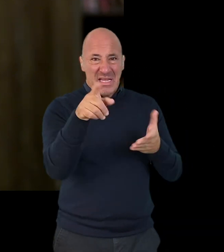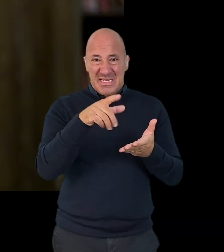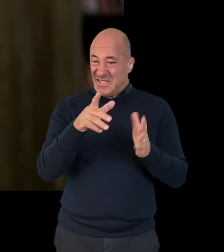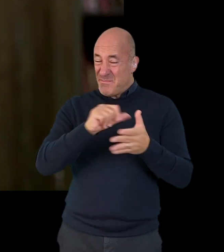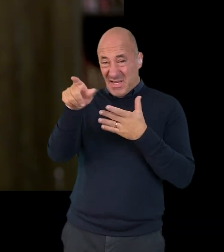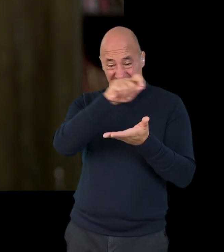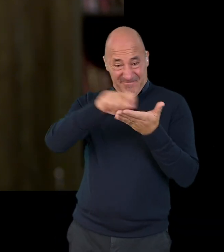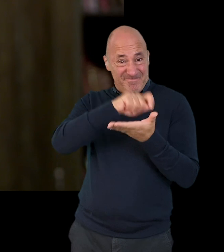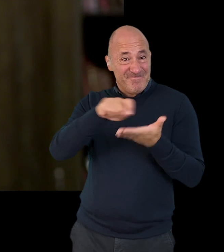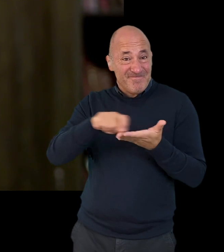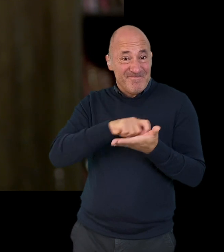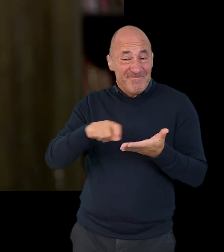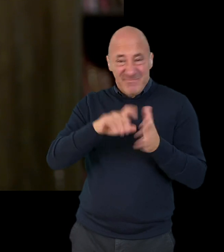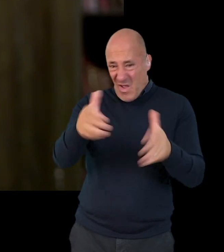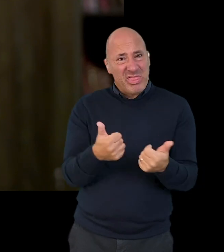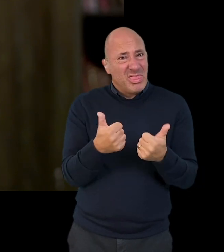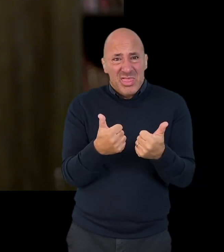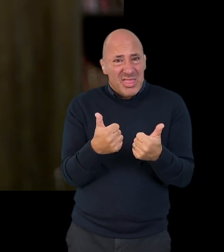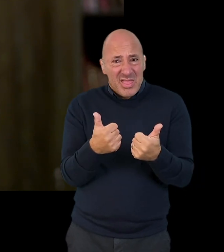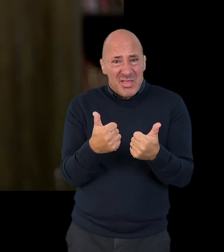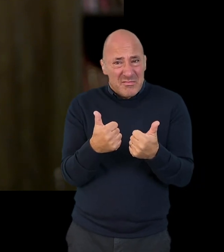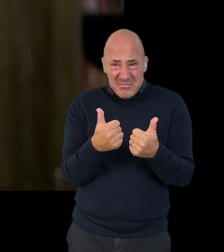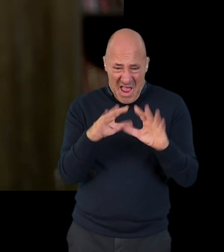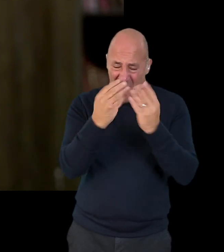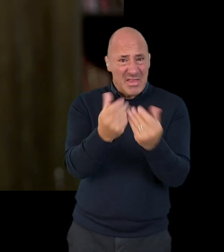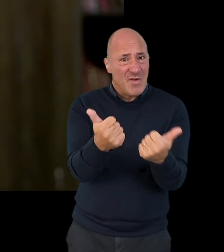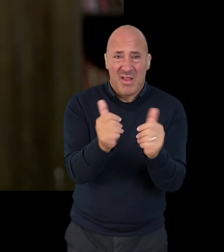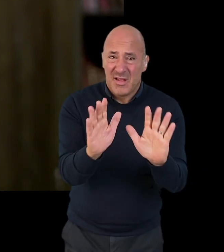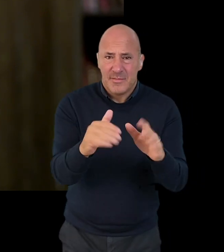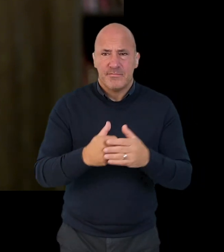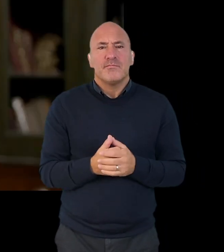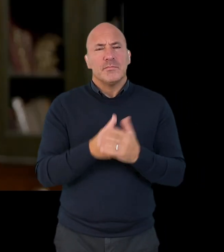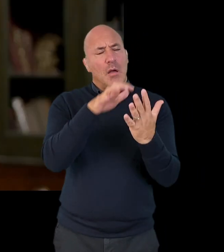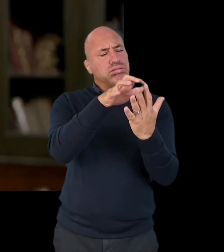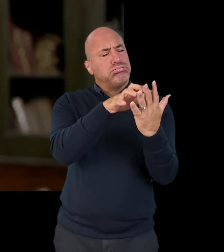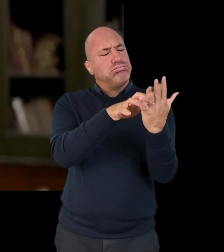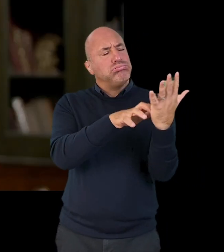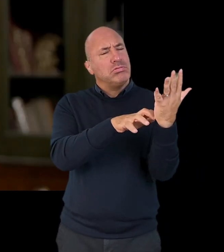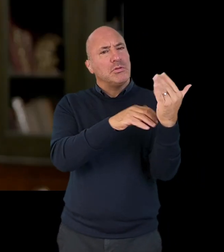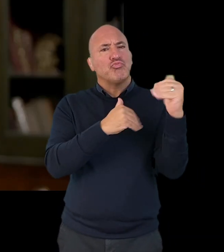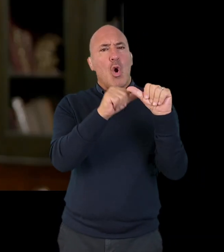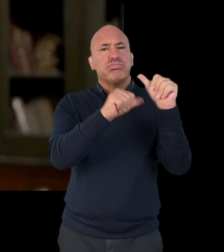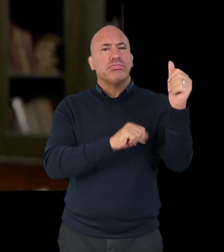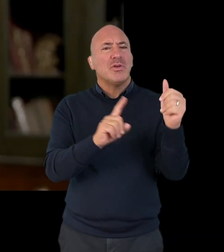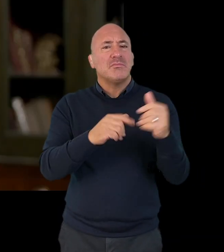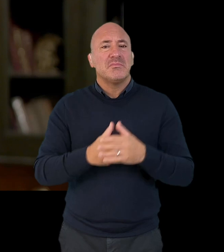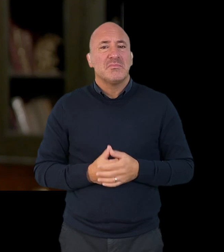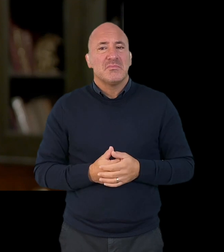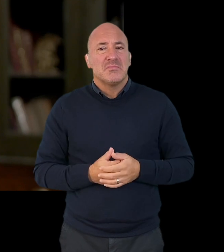yet, then do it handwritten. That's fine. It all helps. How long should your statement be?